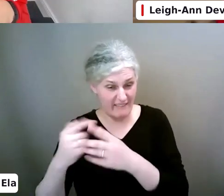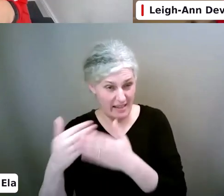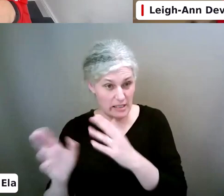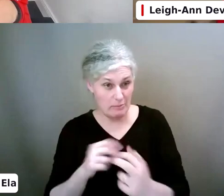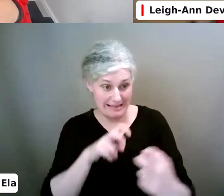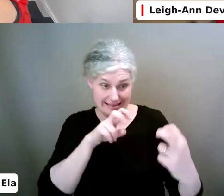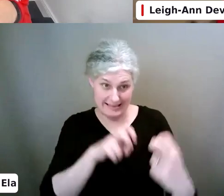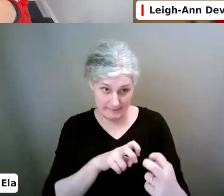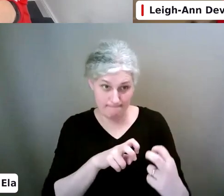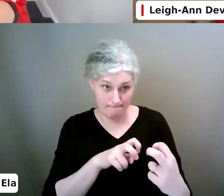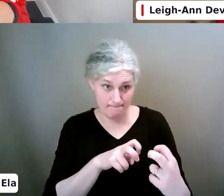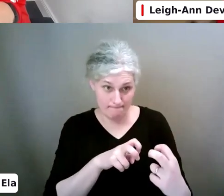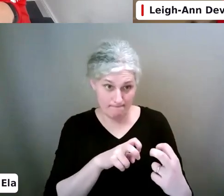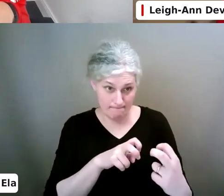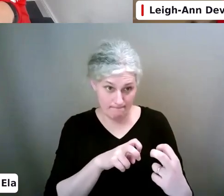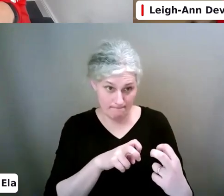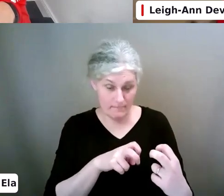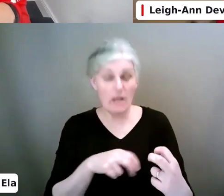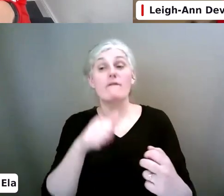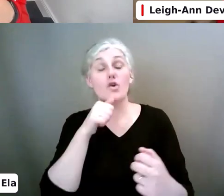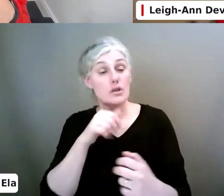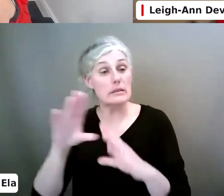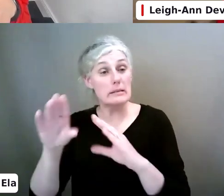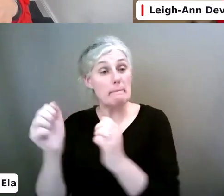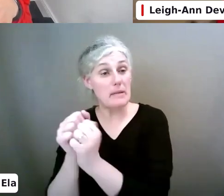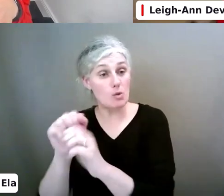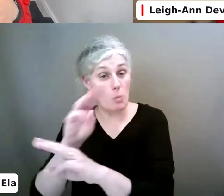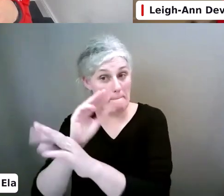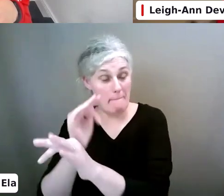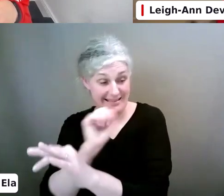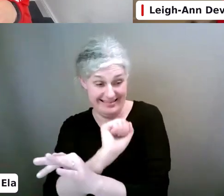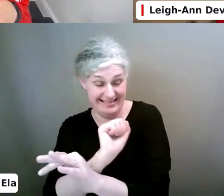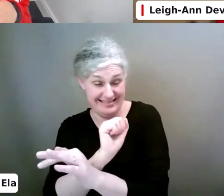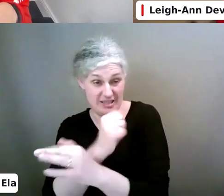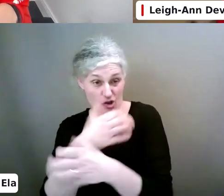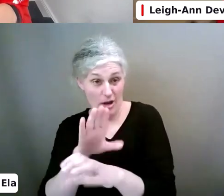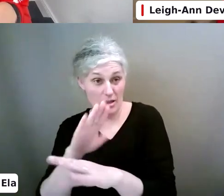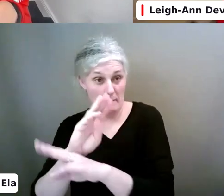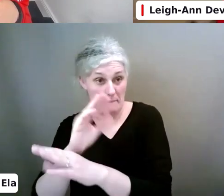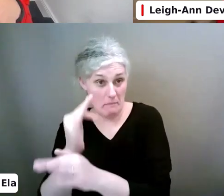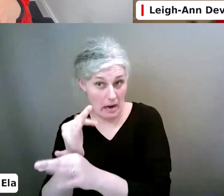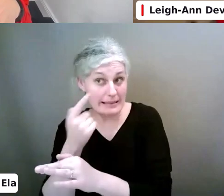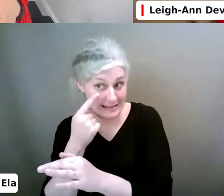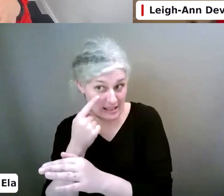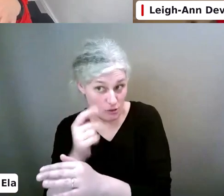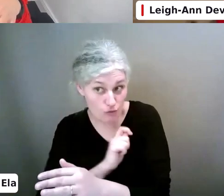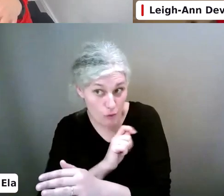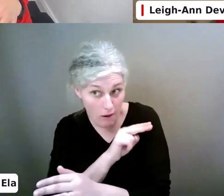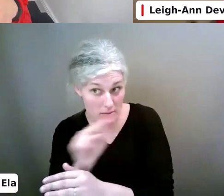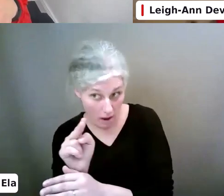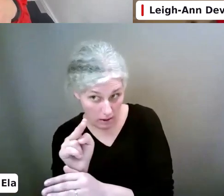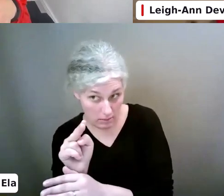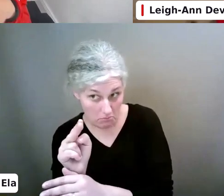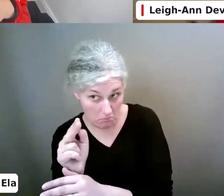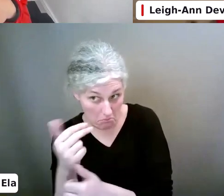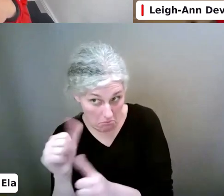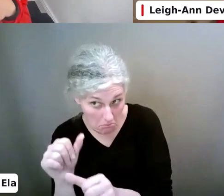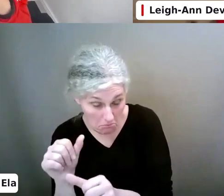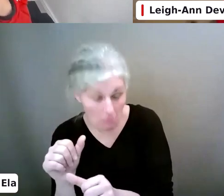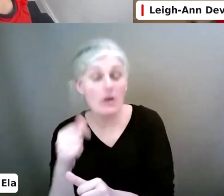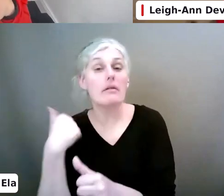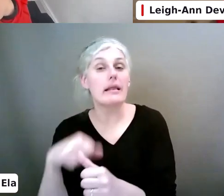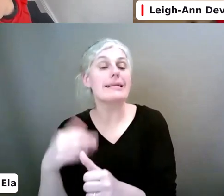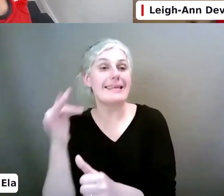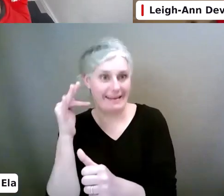down one. Talking to the parents first. Of his friends. To validate if they really are on it. And find out more. Because there